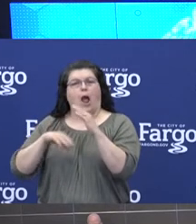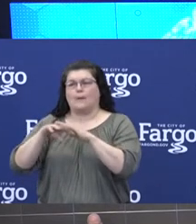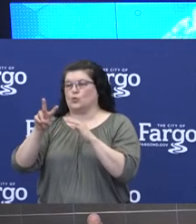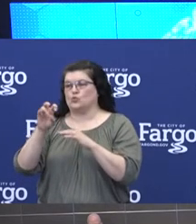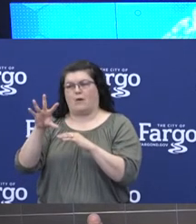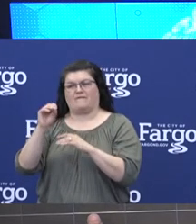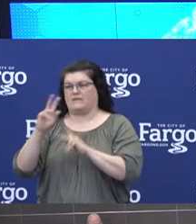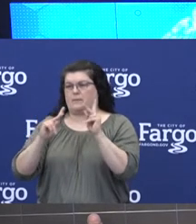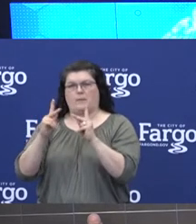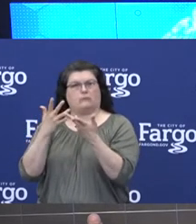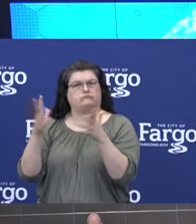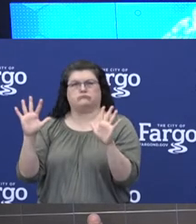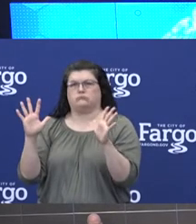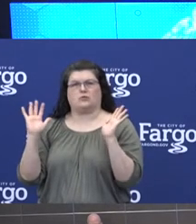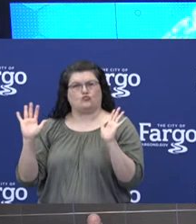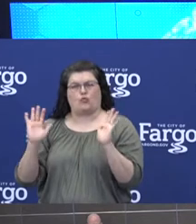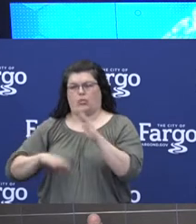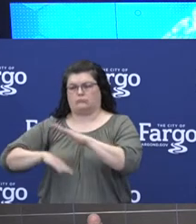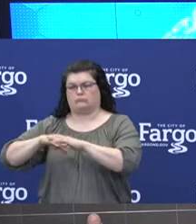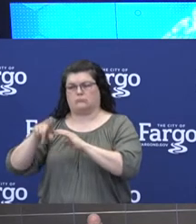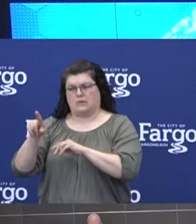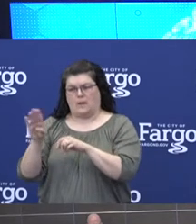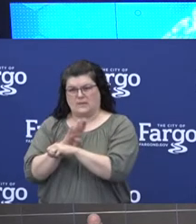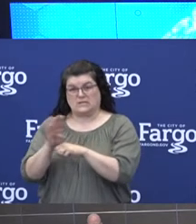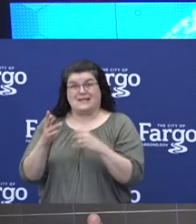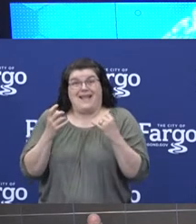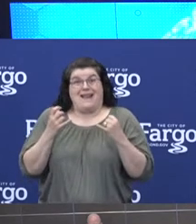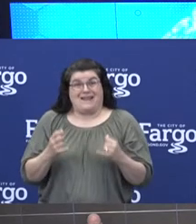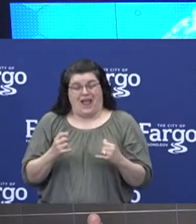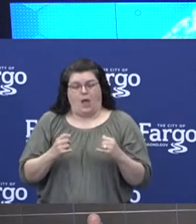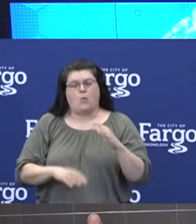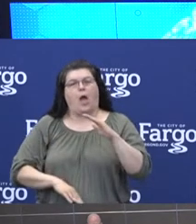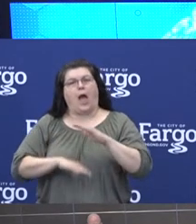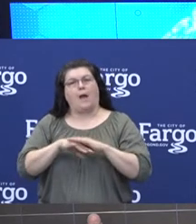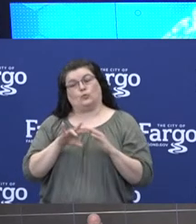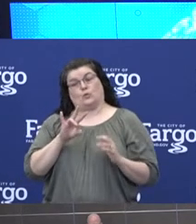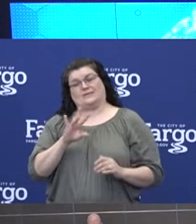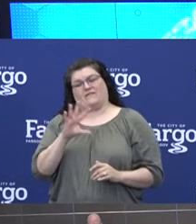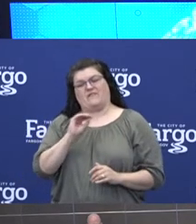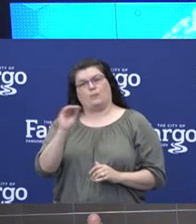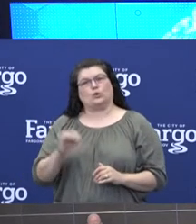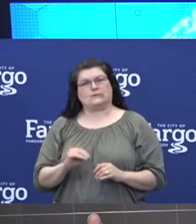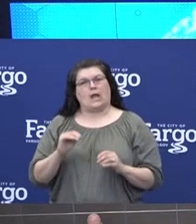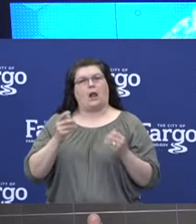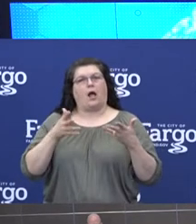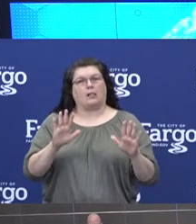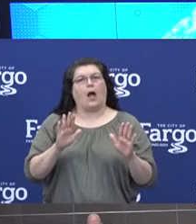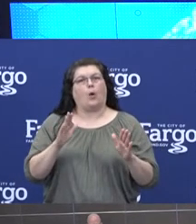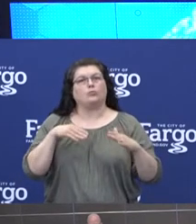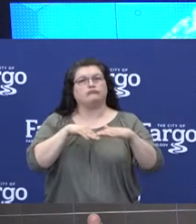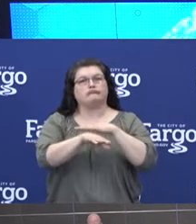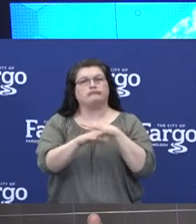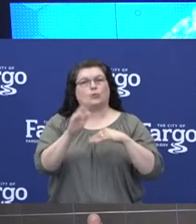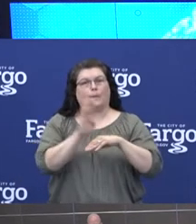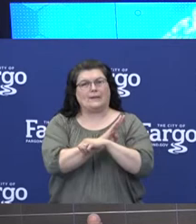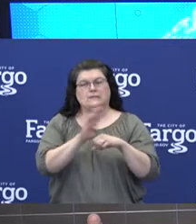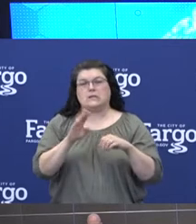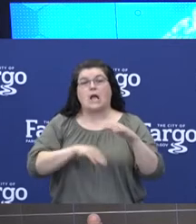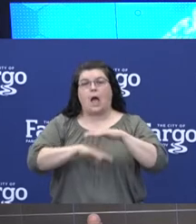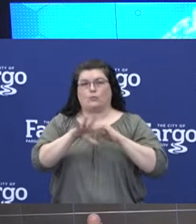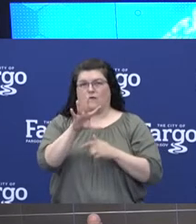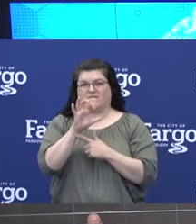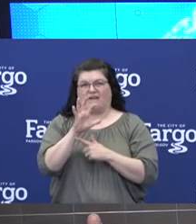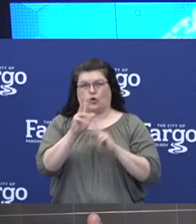maximum in the facility. Now they're allowed to go to 75 percent capacity and no more than 500 people.